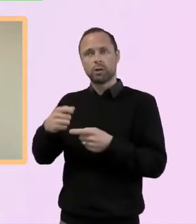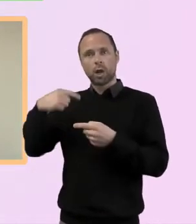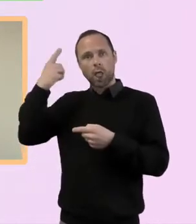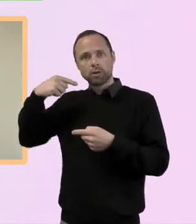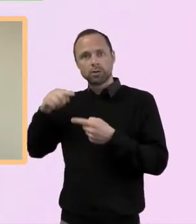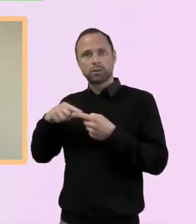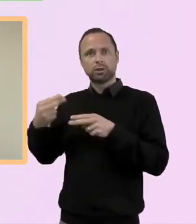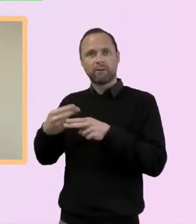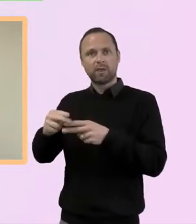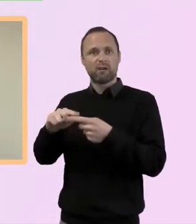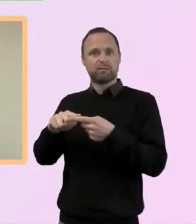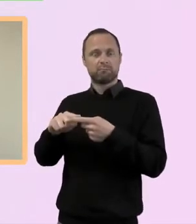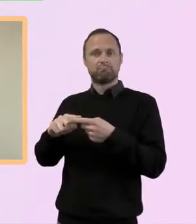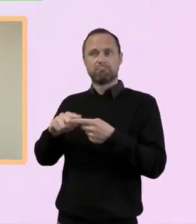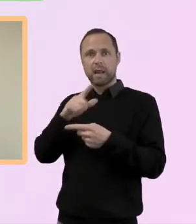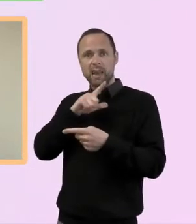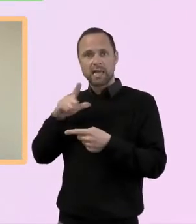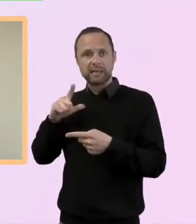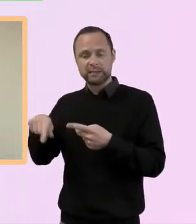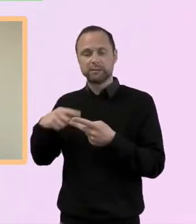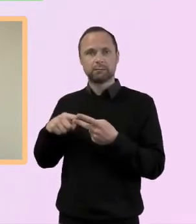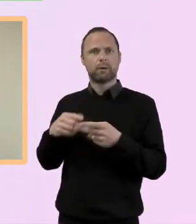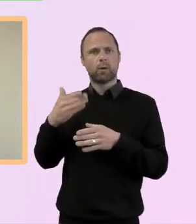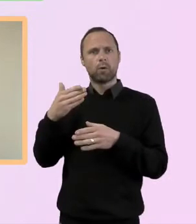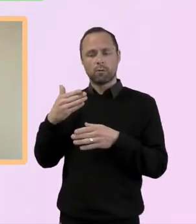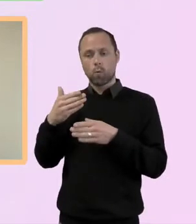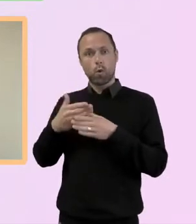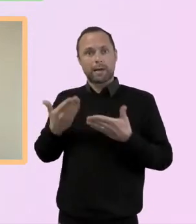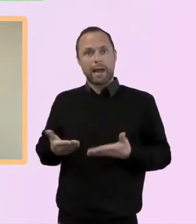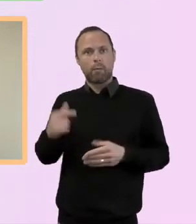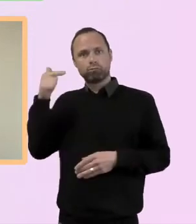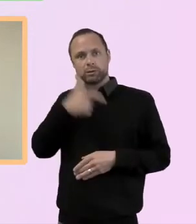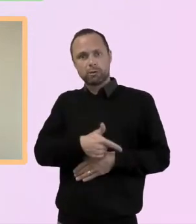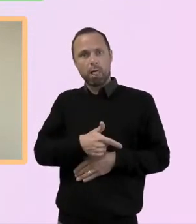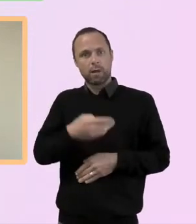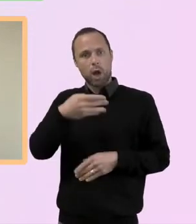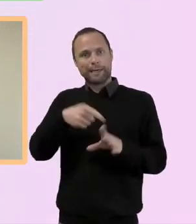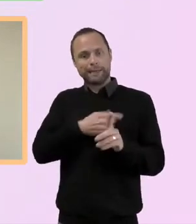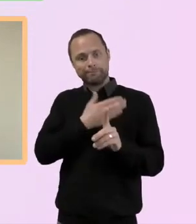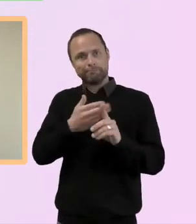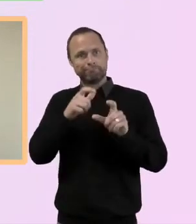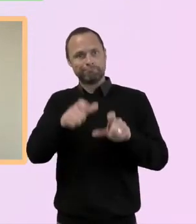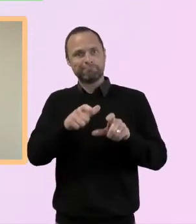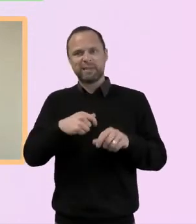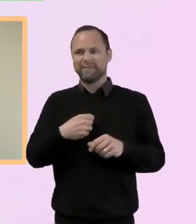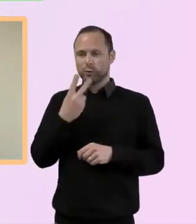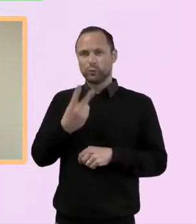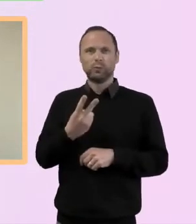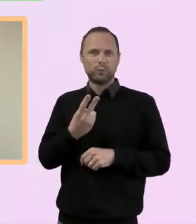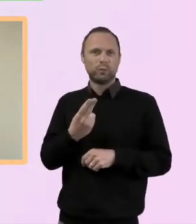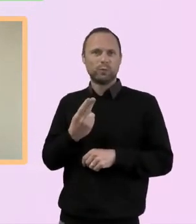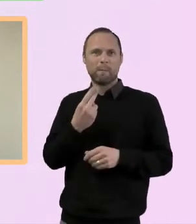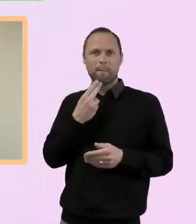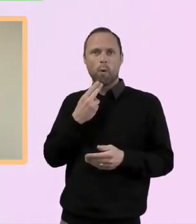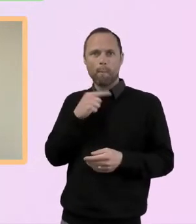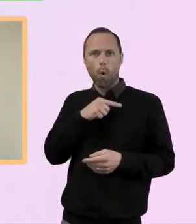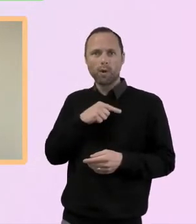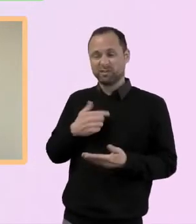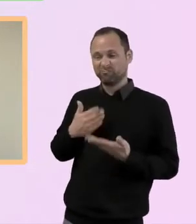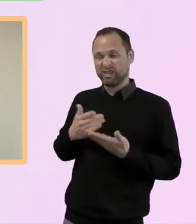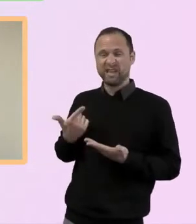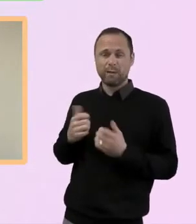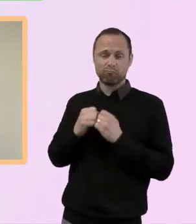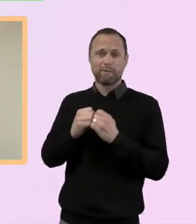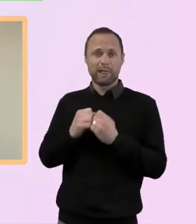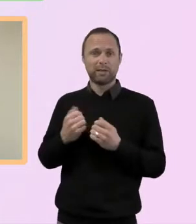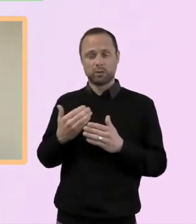We've been in Bristol for nine years. And we have two fantastic boys. So yeah, it's a real privilege being where we